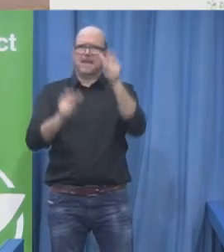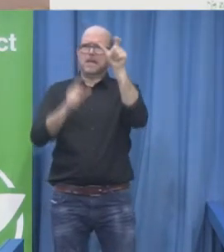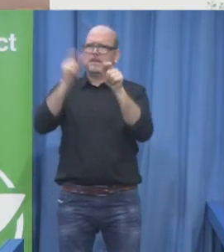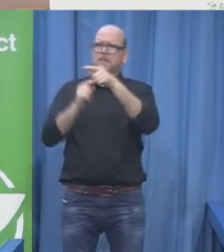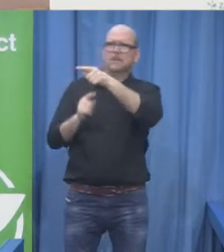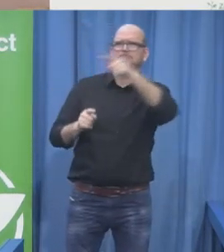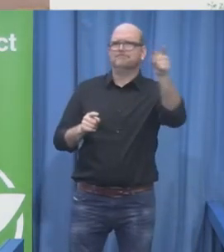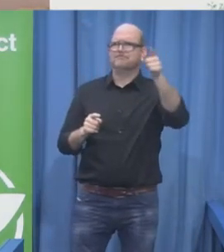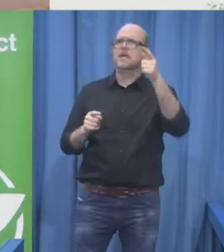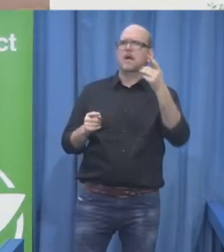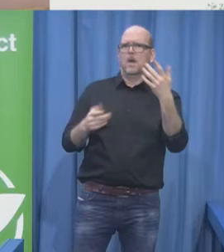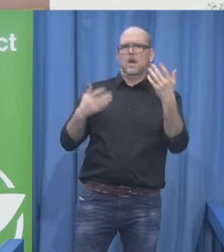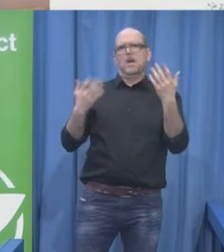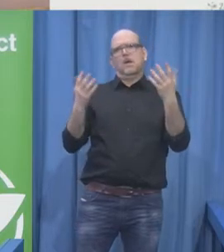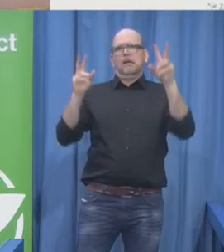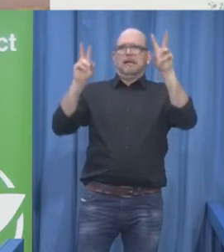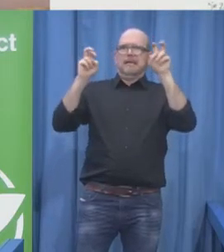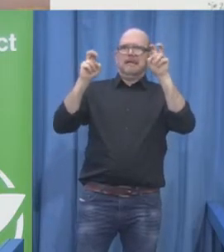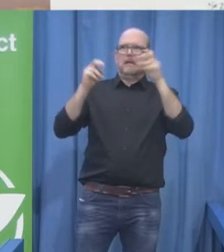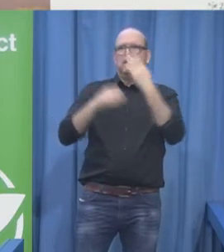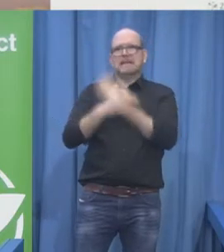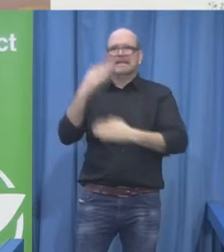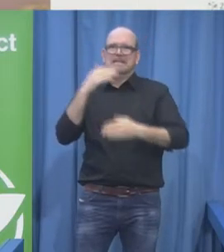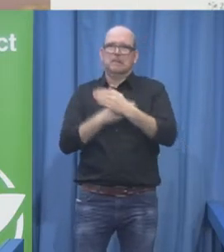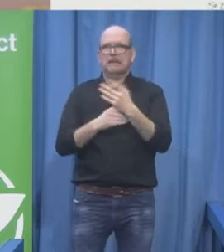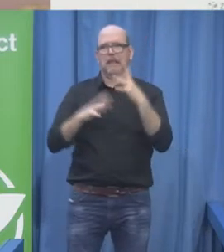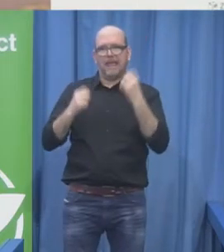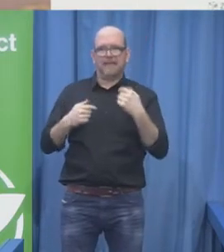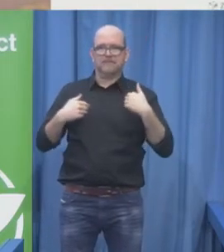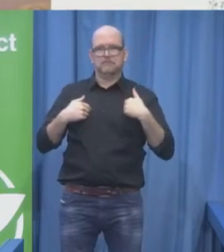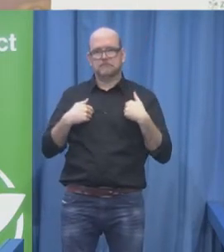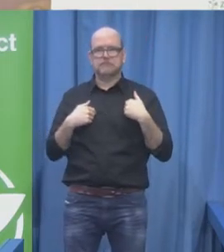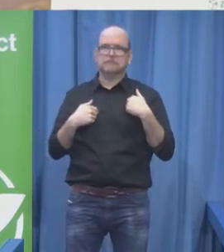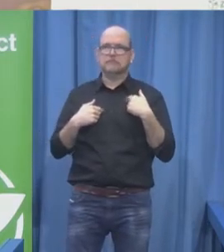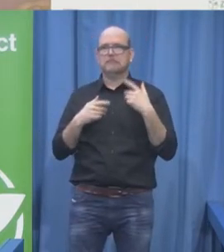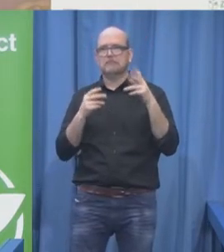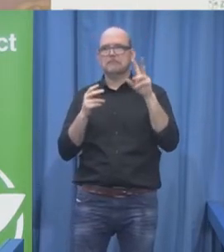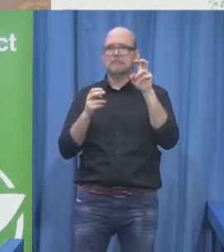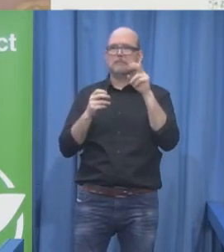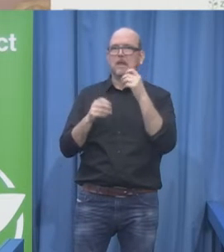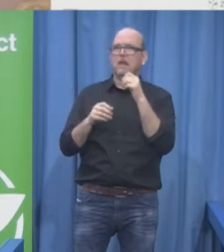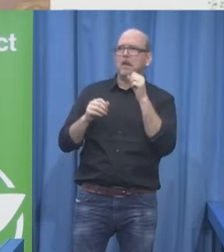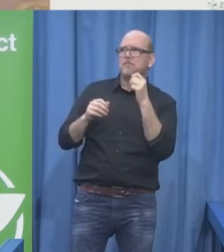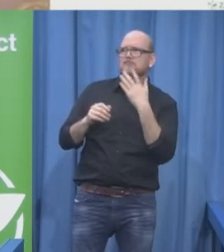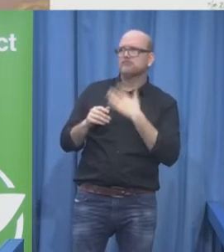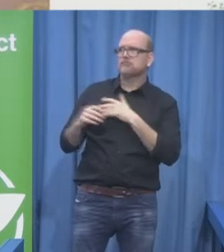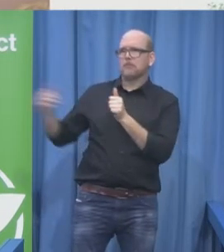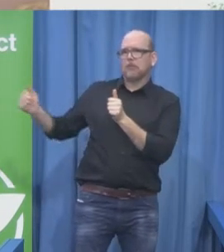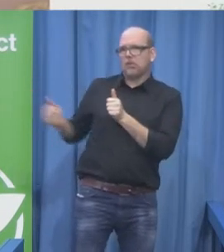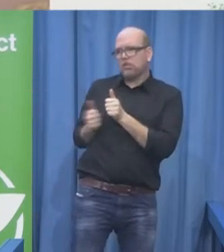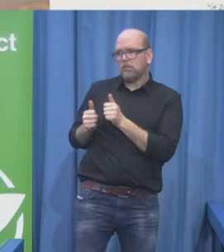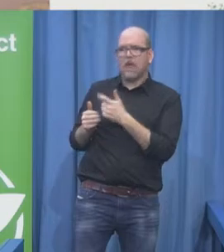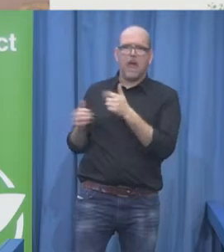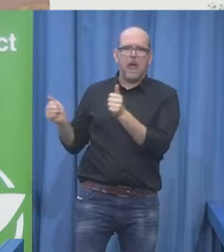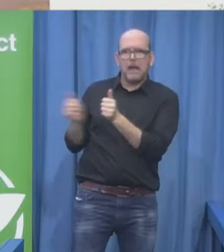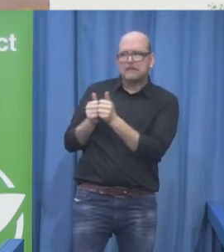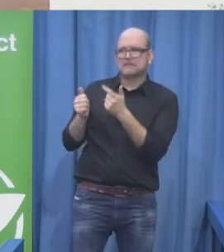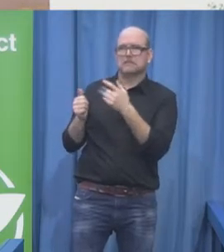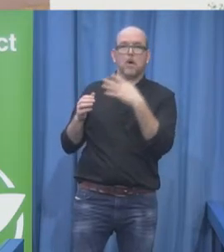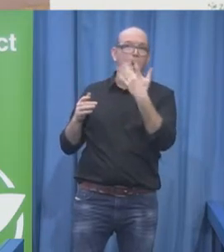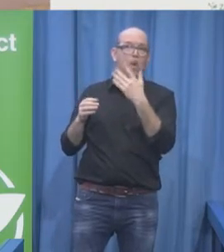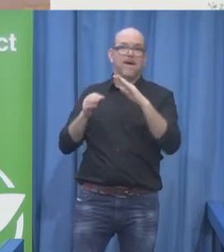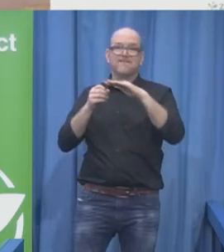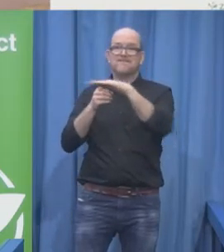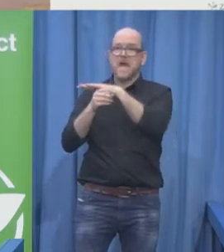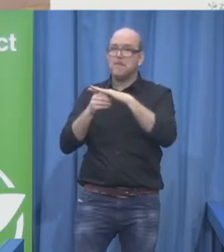family and they support their families? Do we ever look at that? Or do we still think and look at things through